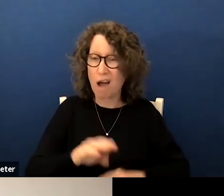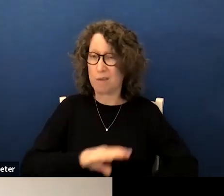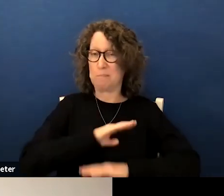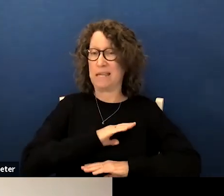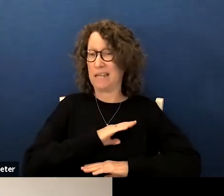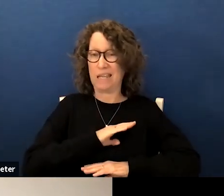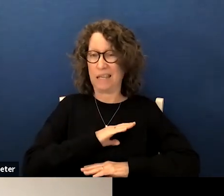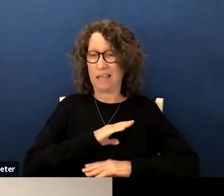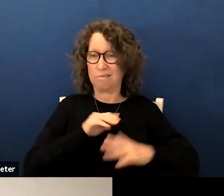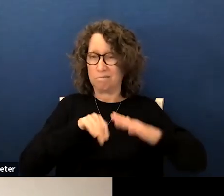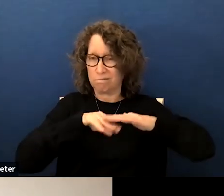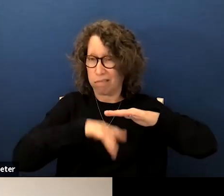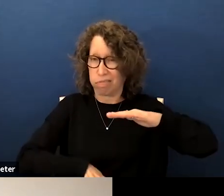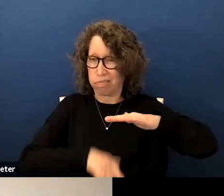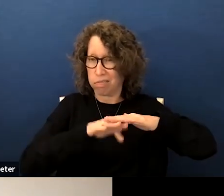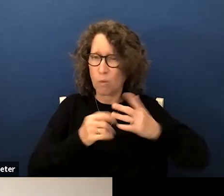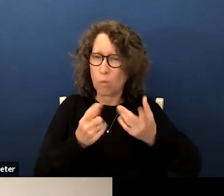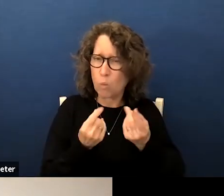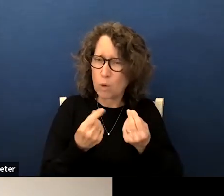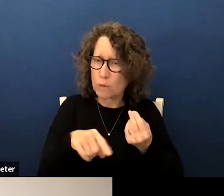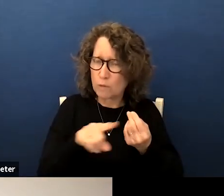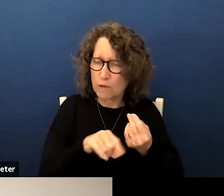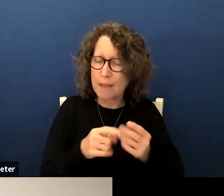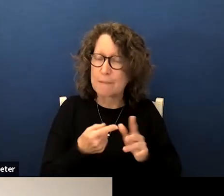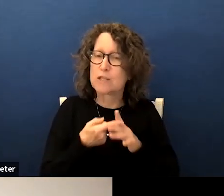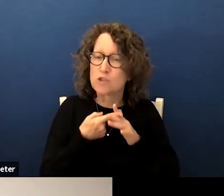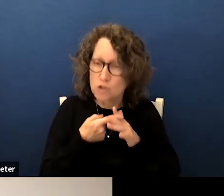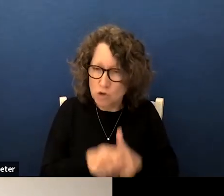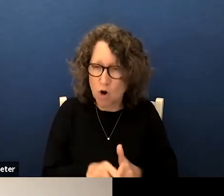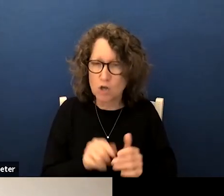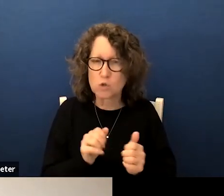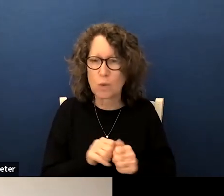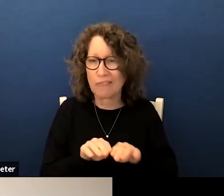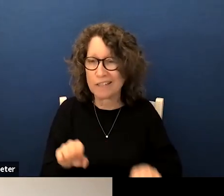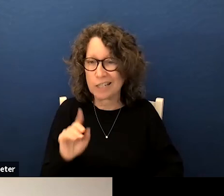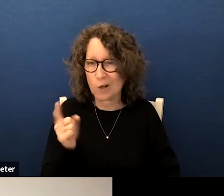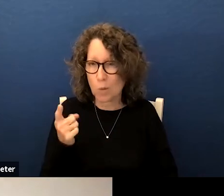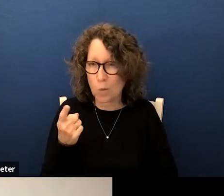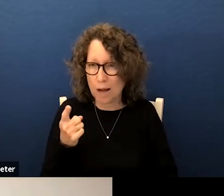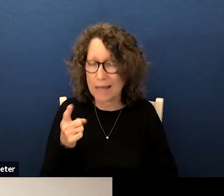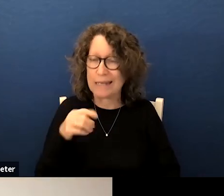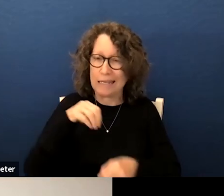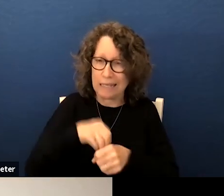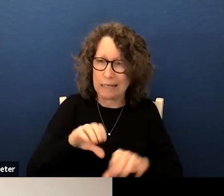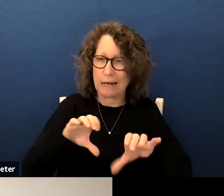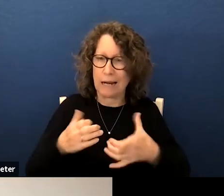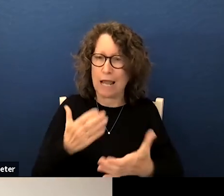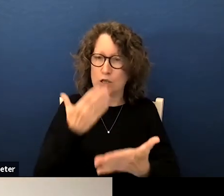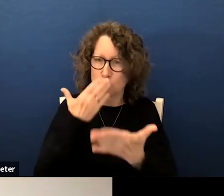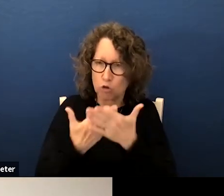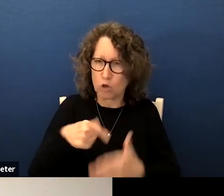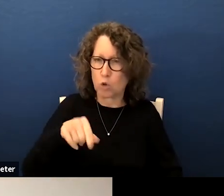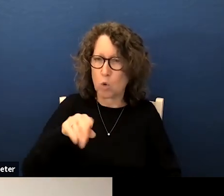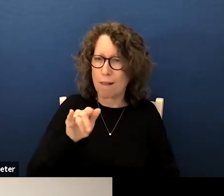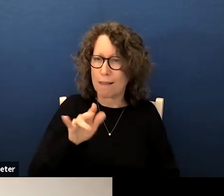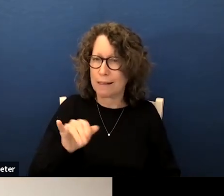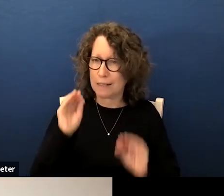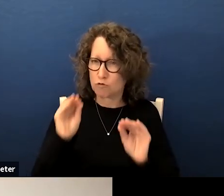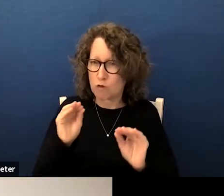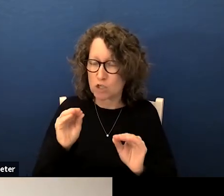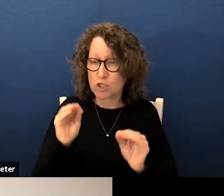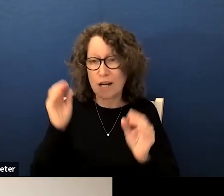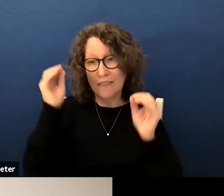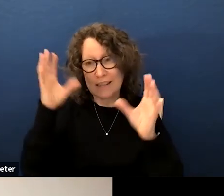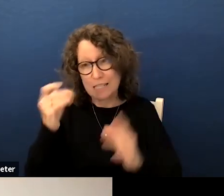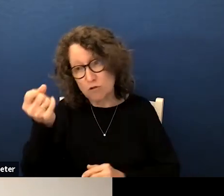that what do we do for those students and so it starts with the tier one the in-class good quality instruction the teacher knowing